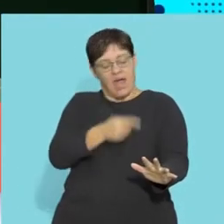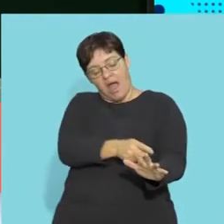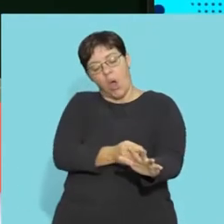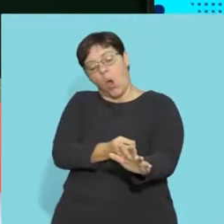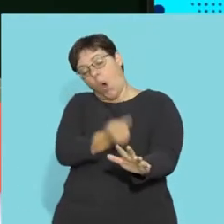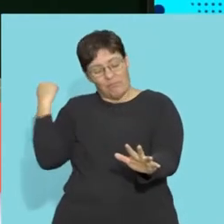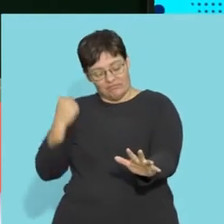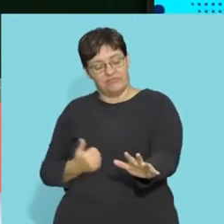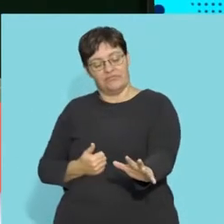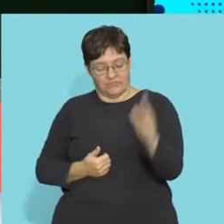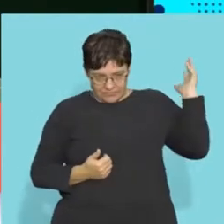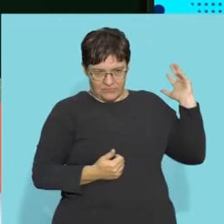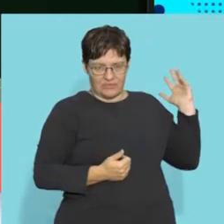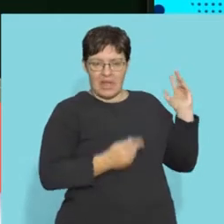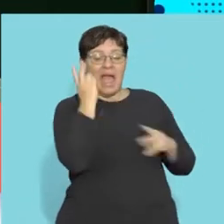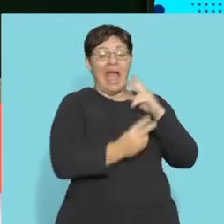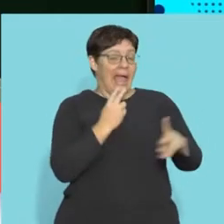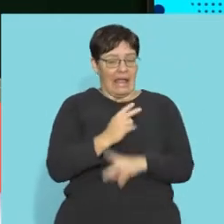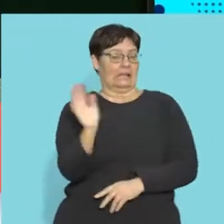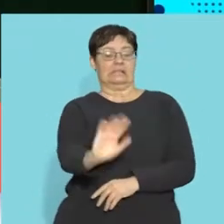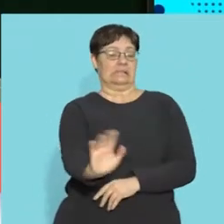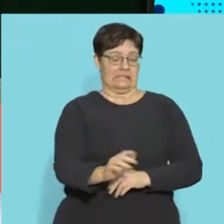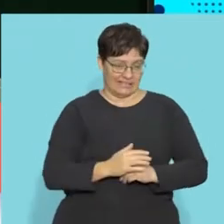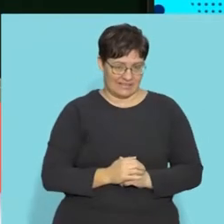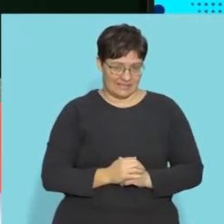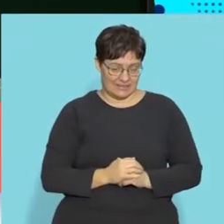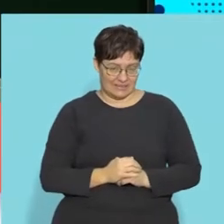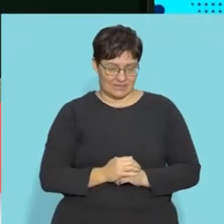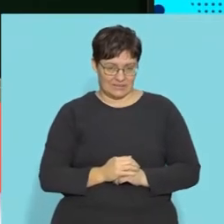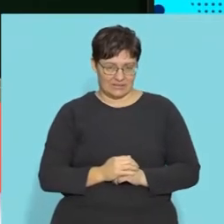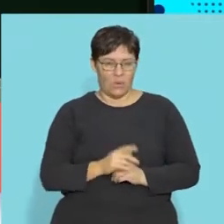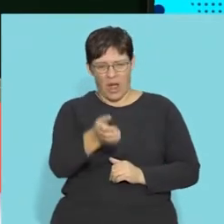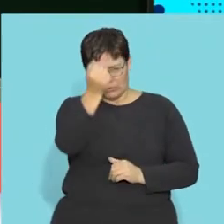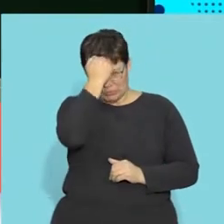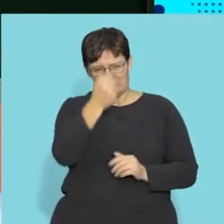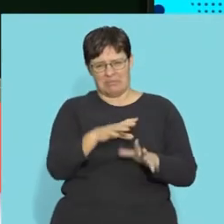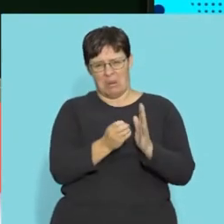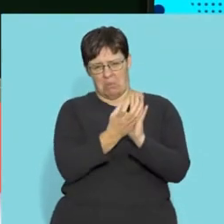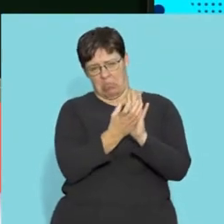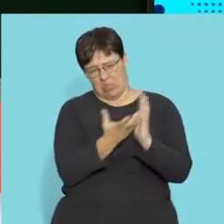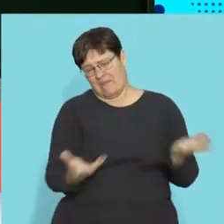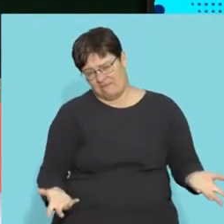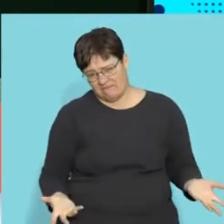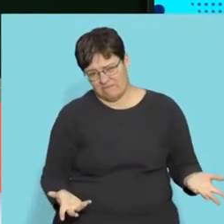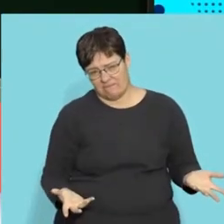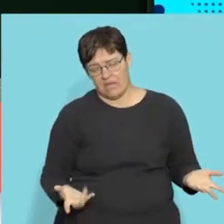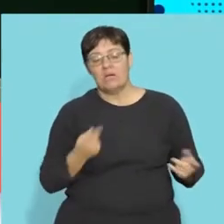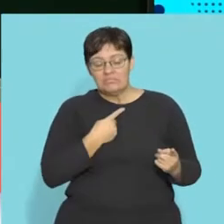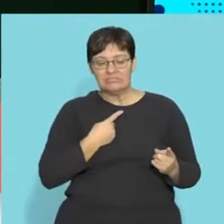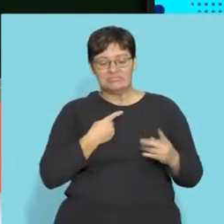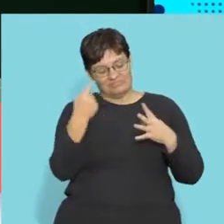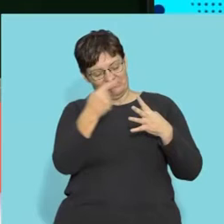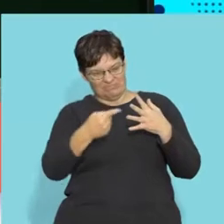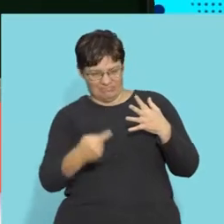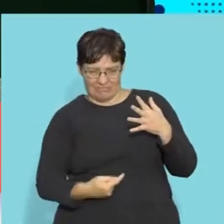the arm to the brain saying, out, take out, never do this again. And then you have a wound. Right. Because you're stupid. Right. So those are